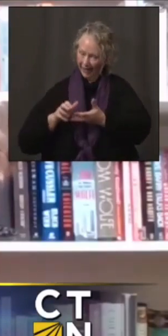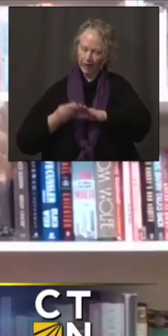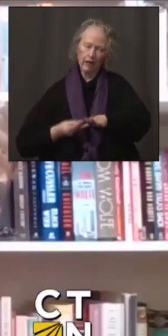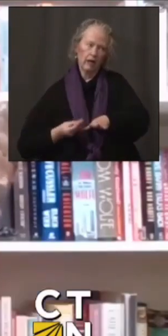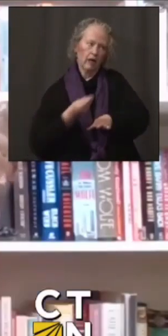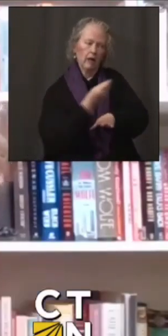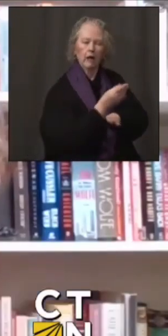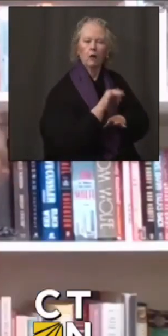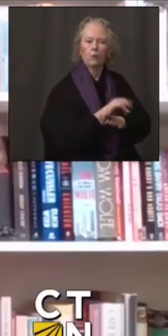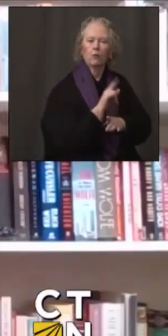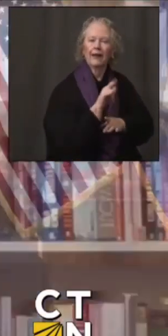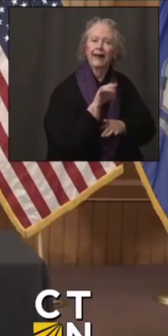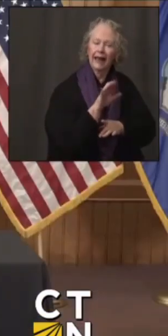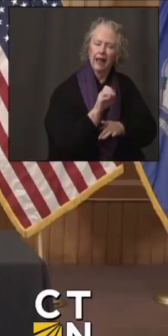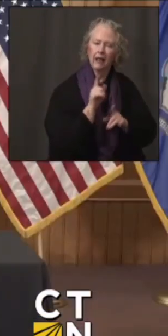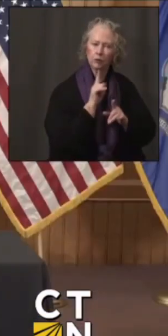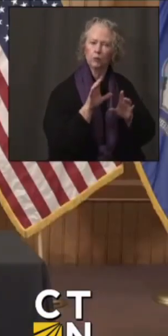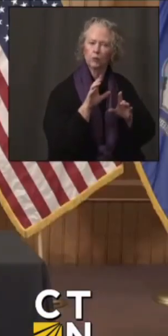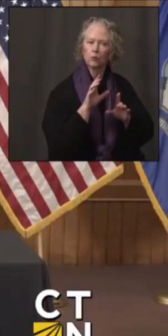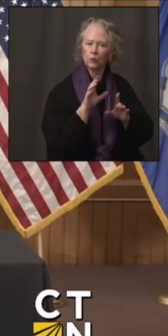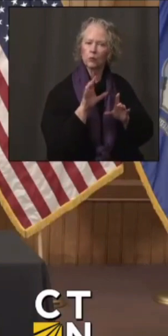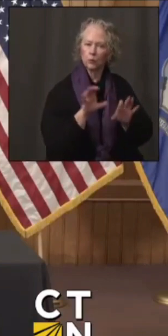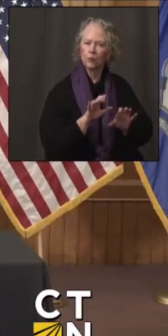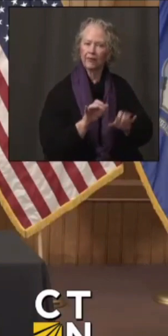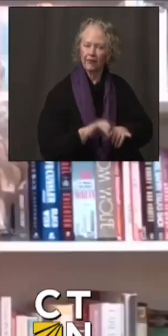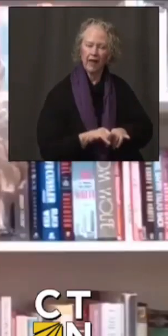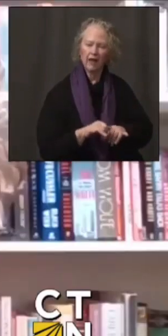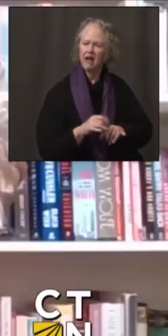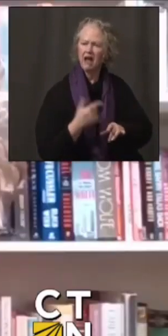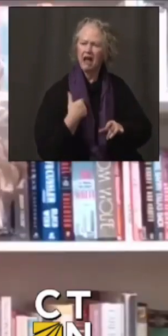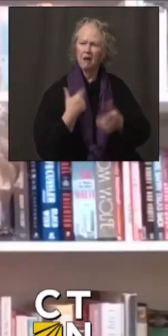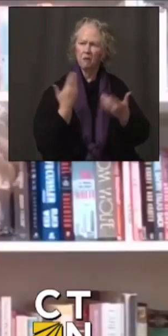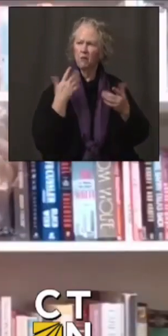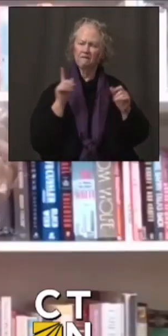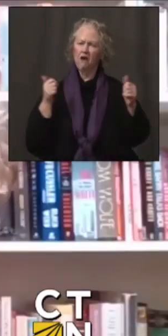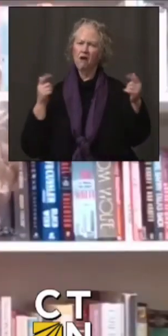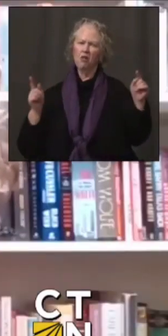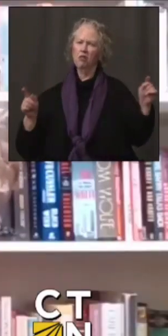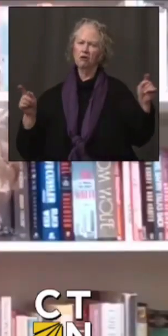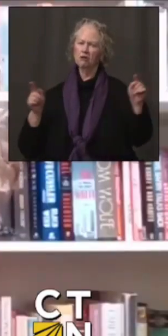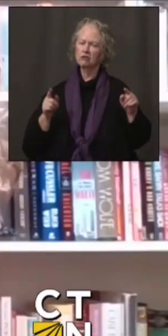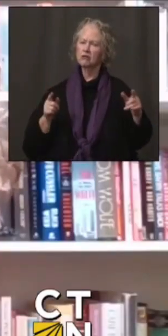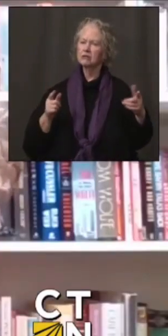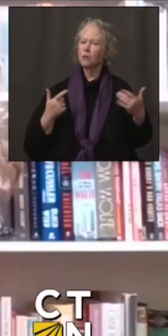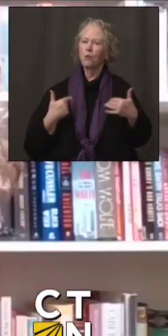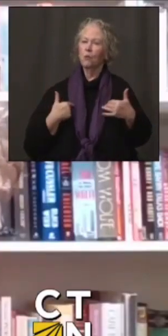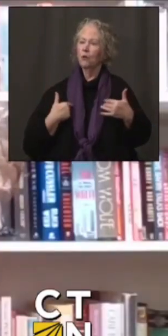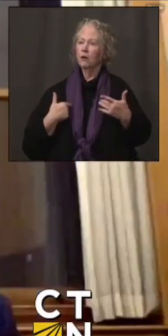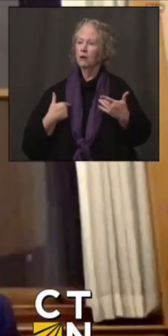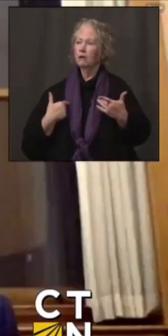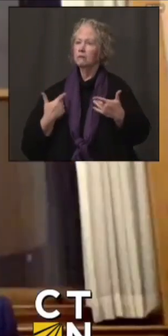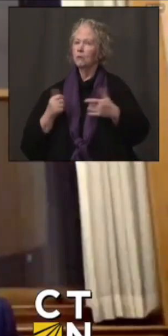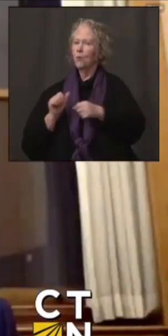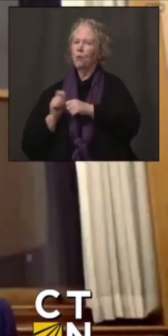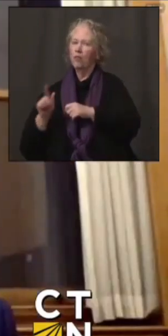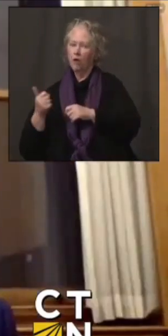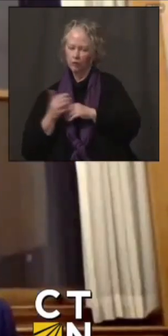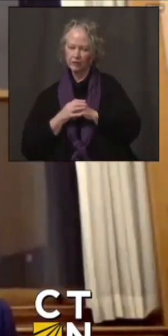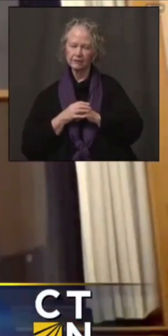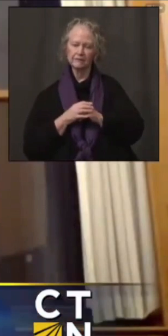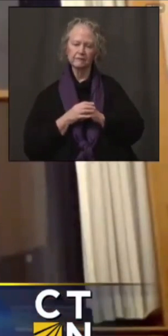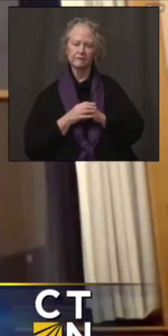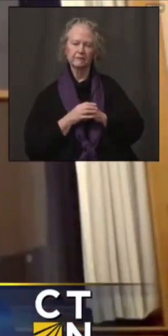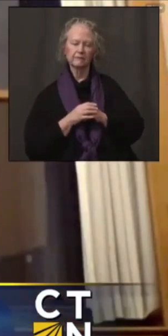doing the sequencing. And I'm not aware, I'm not aware that there are others. There aren't others that we're coordinating with. Uh,